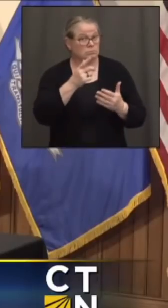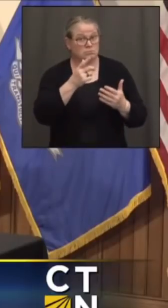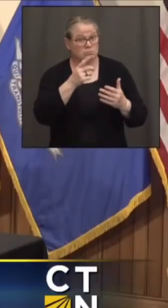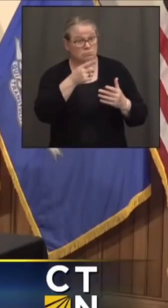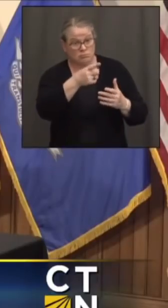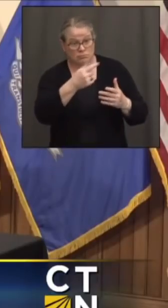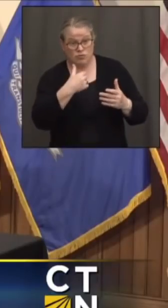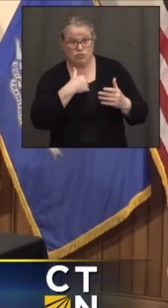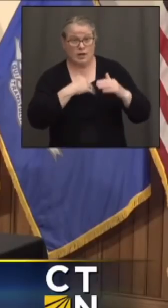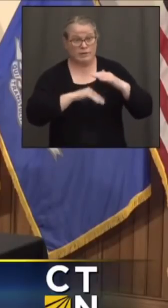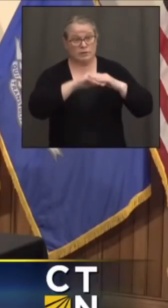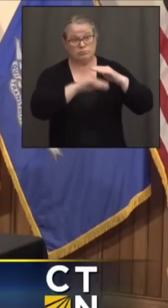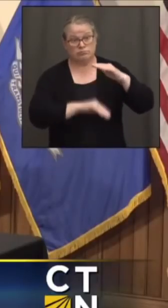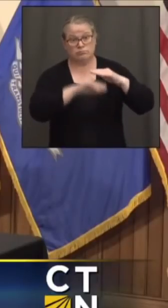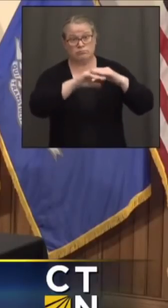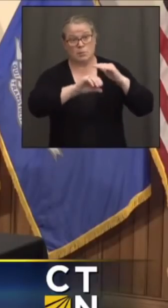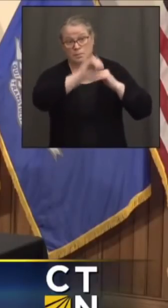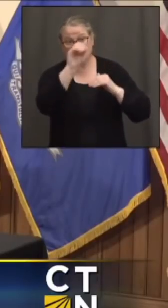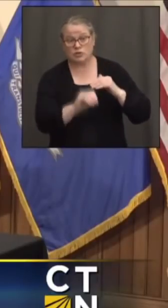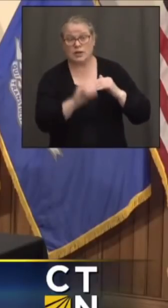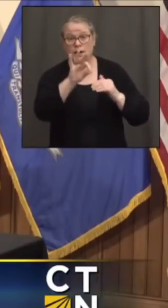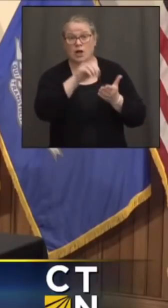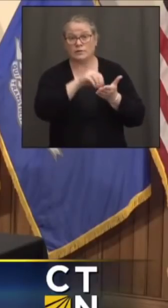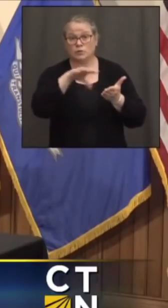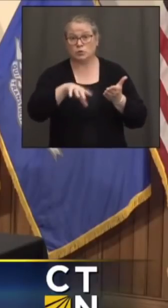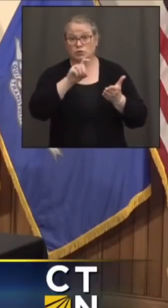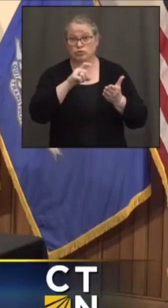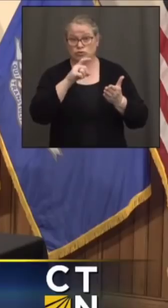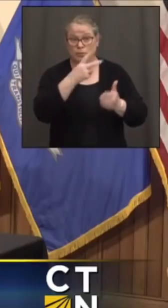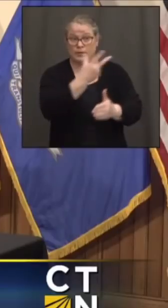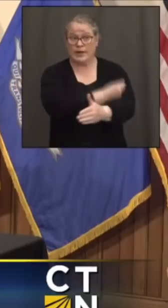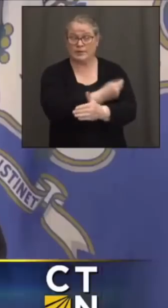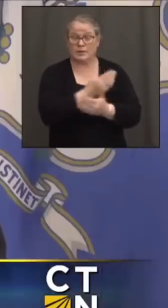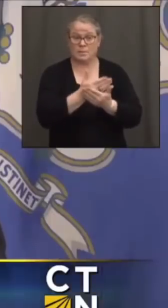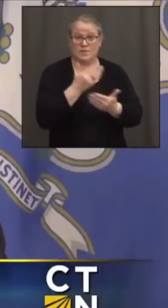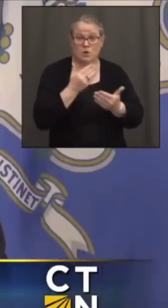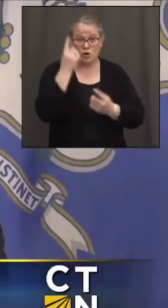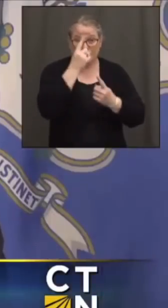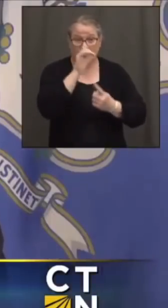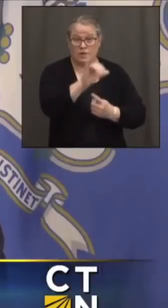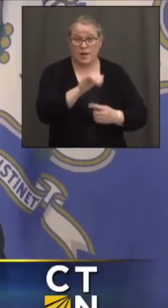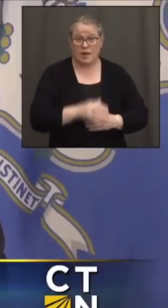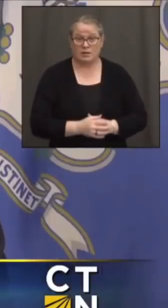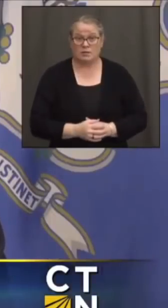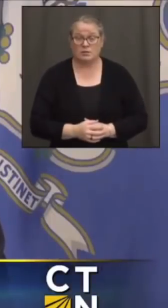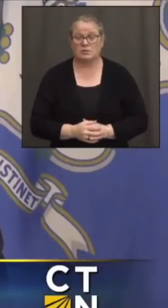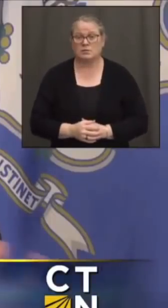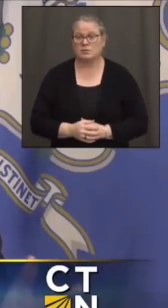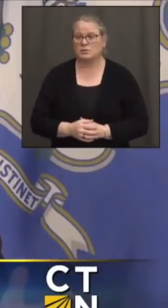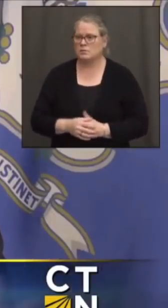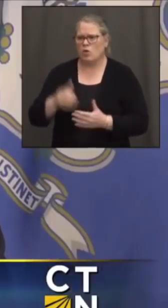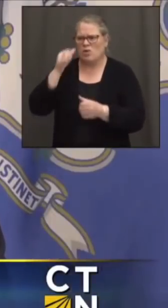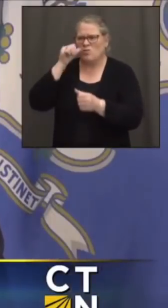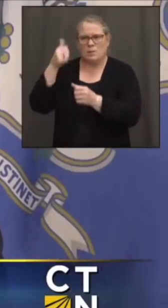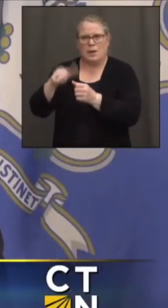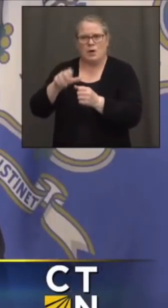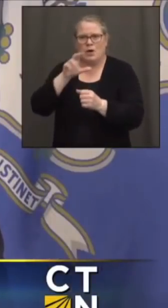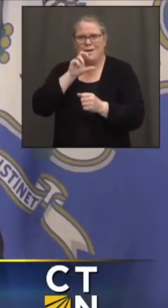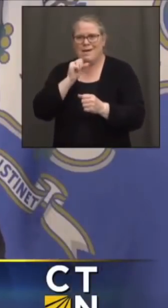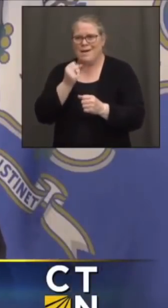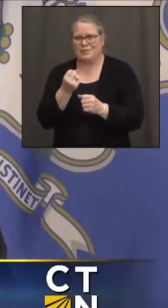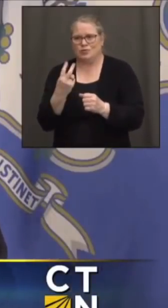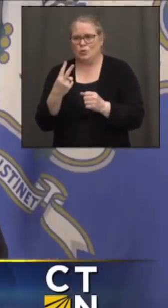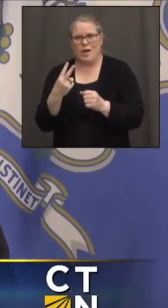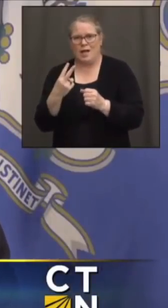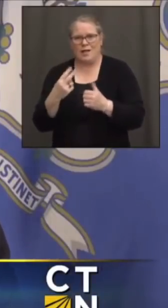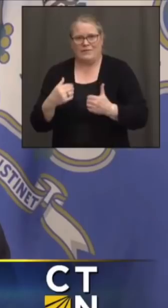of students you think should be vaccinated before you would consider that? Well, Hugh, I mean, remember, nobody under the age of 12 is going